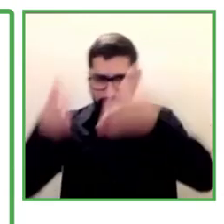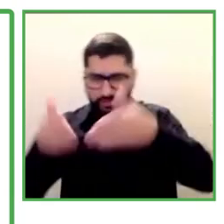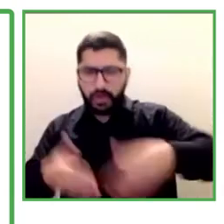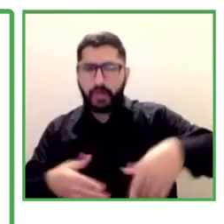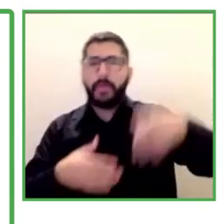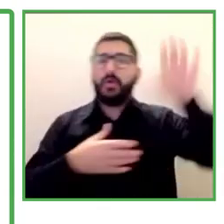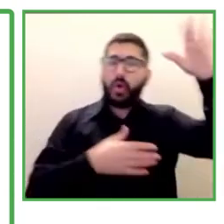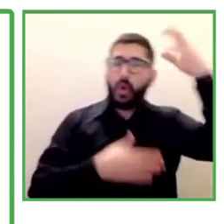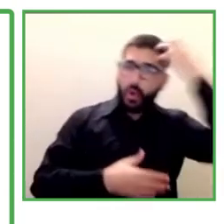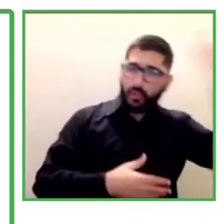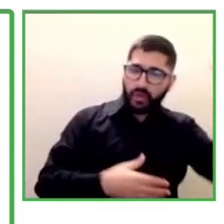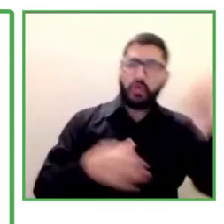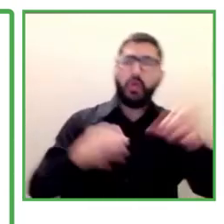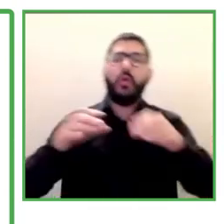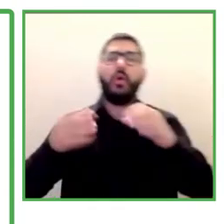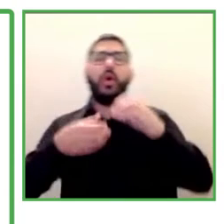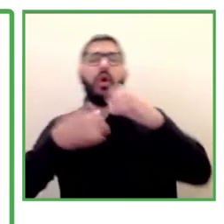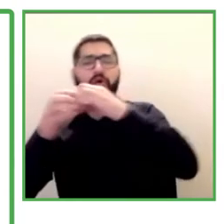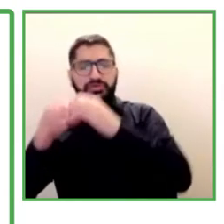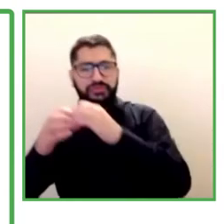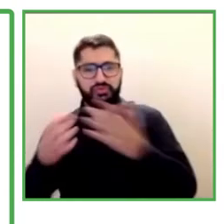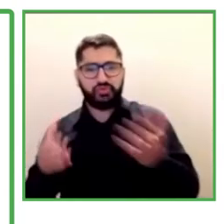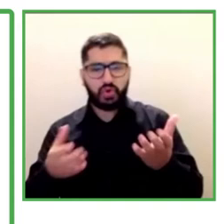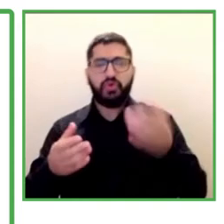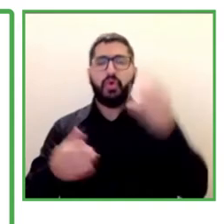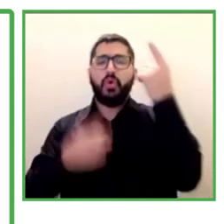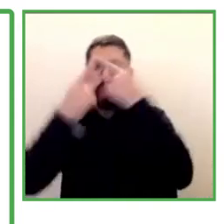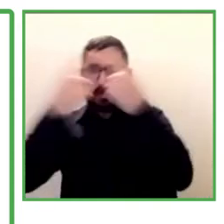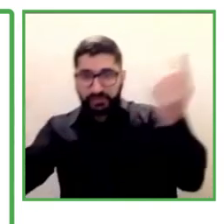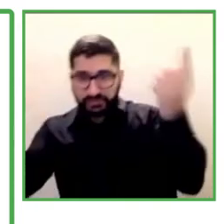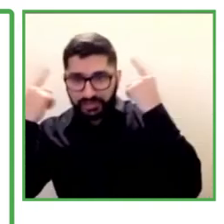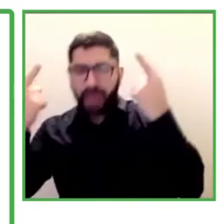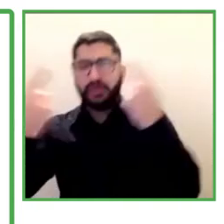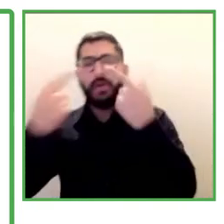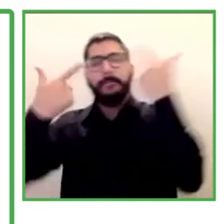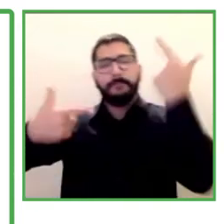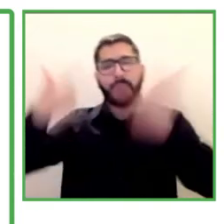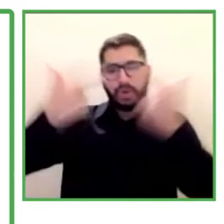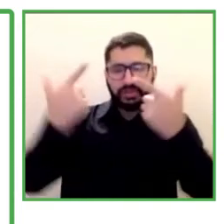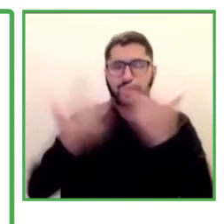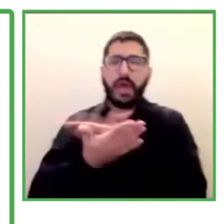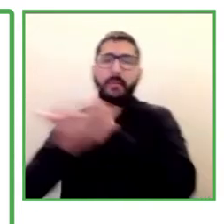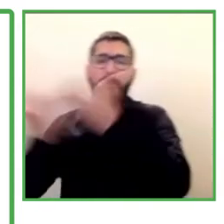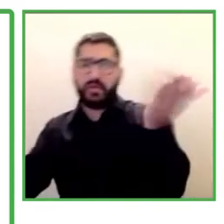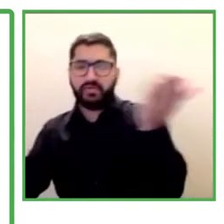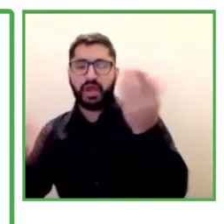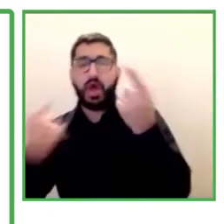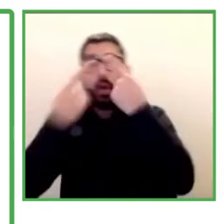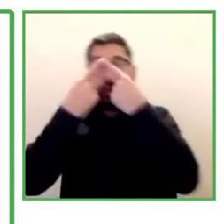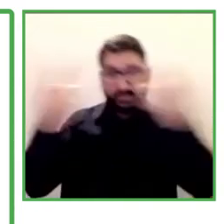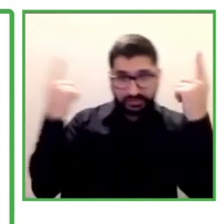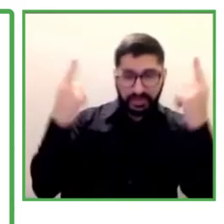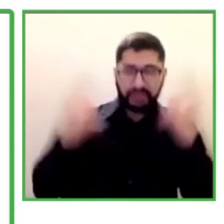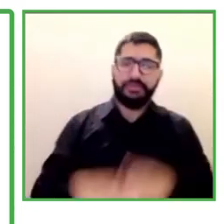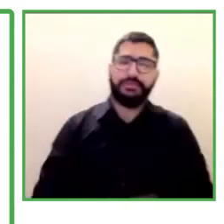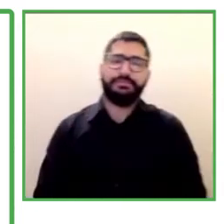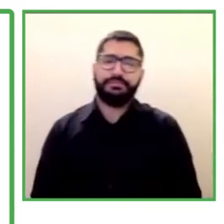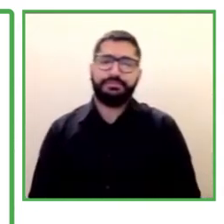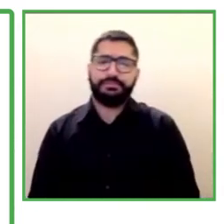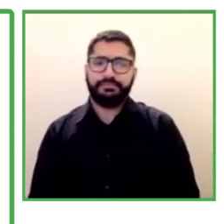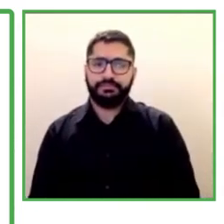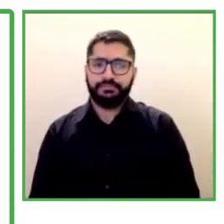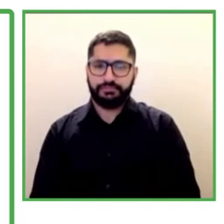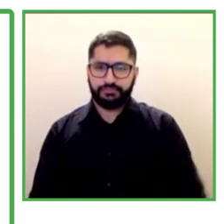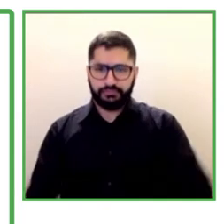municipalities, foundations, public universities, and also community organizations. In terms of the